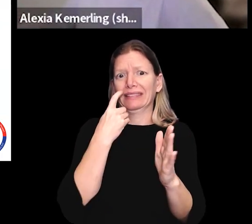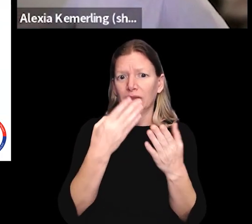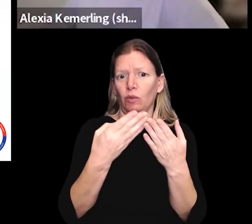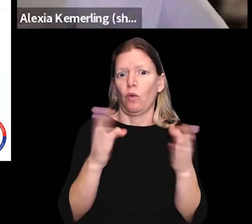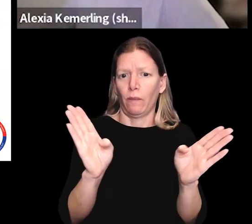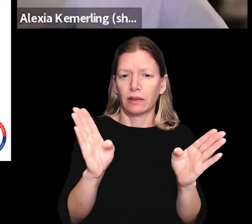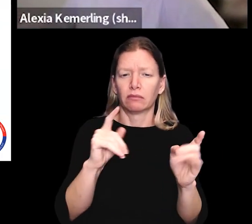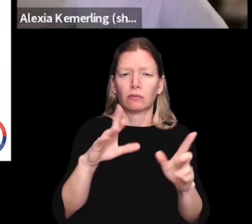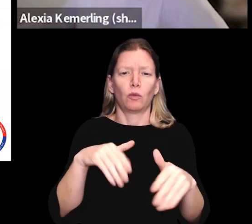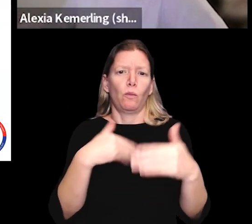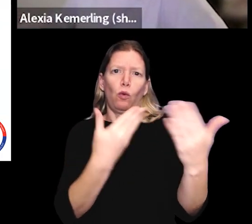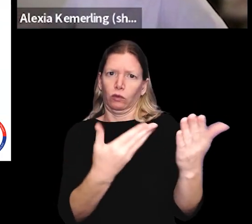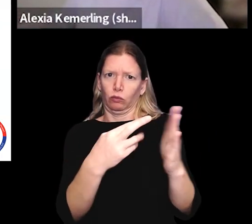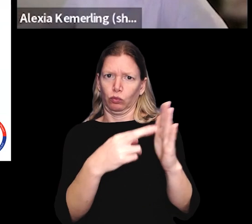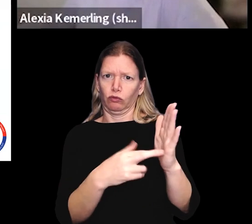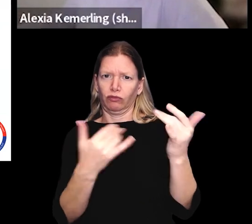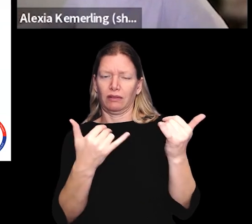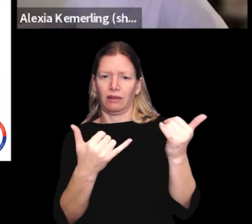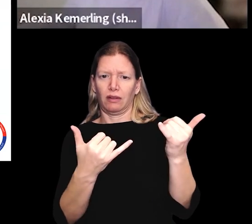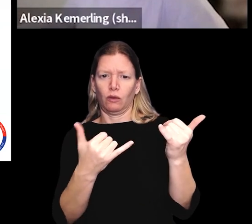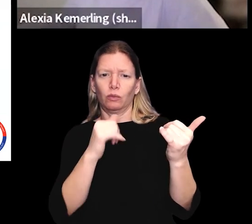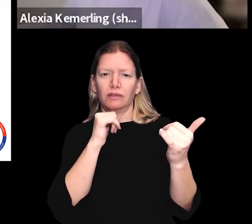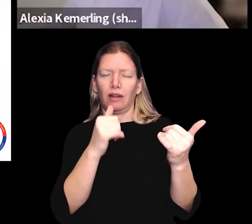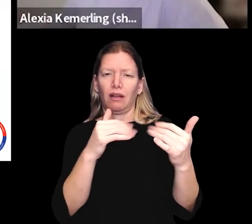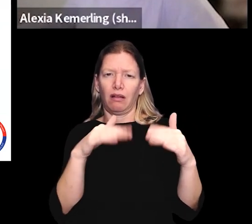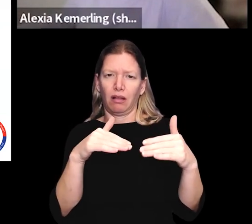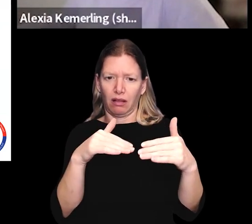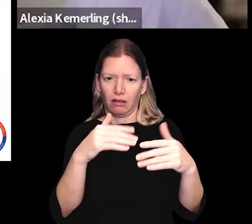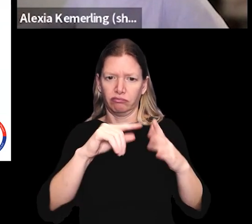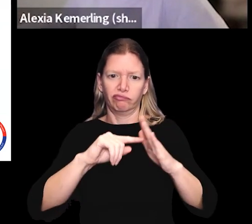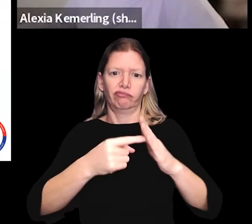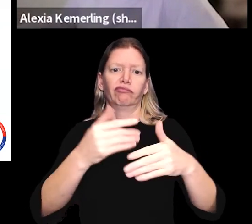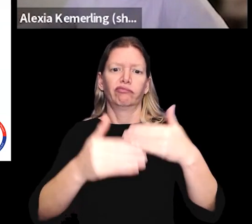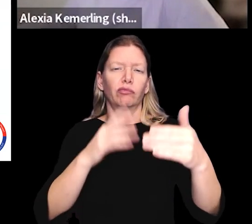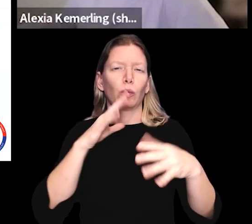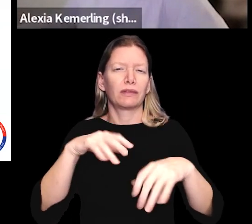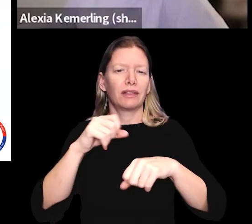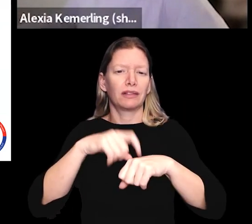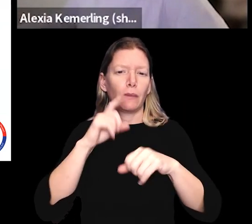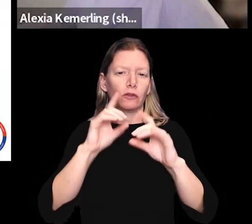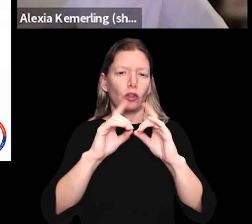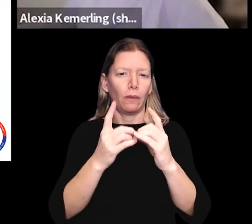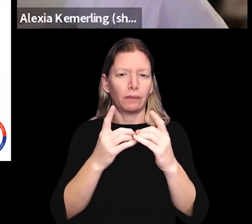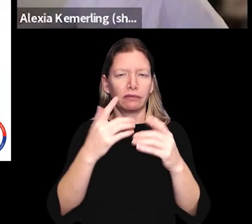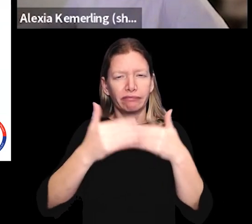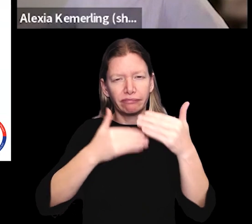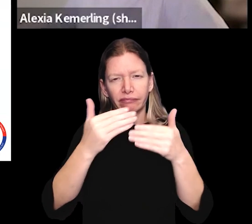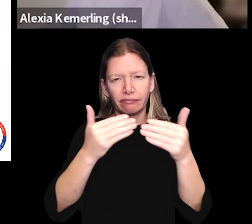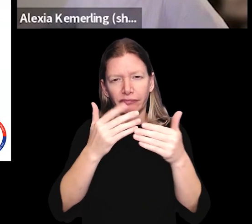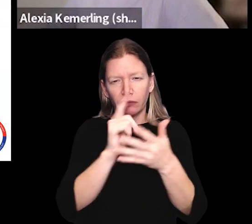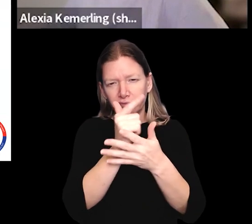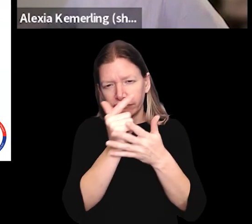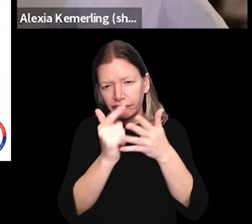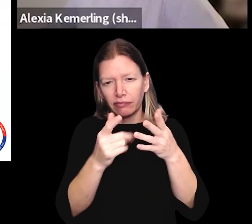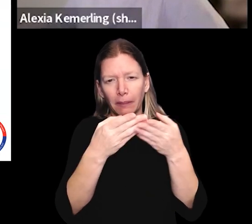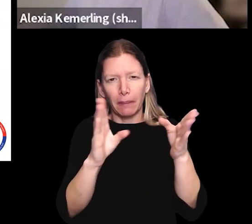since it's just open, it's a proposed rule right now, so it's not in effect. And it will take time for the department to go